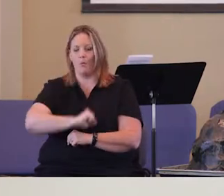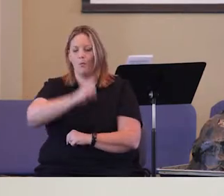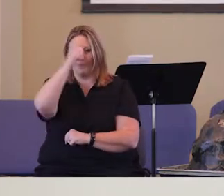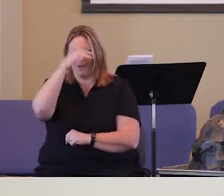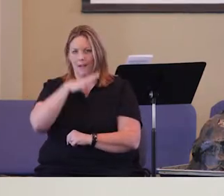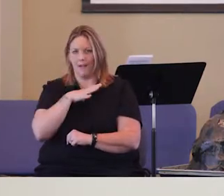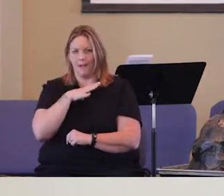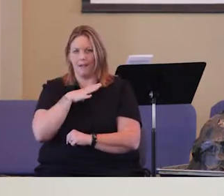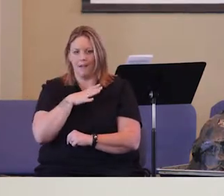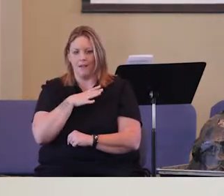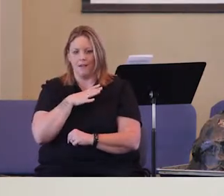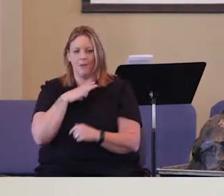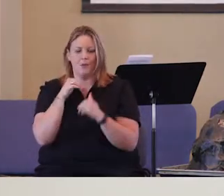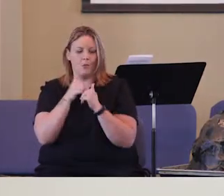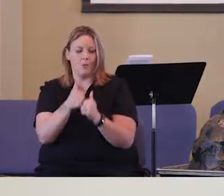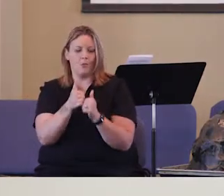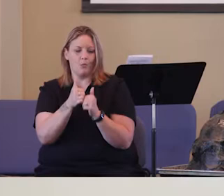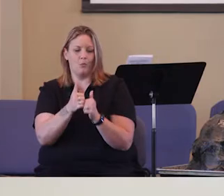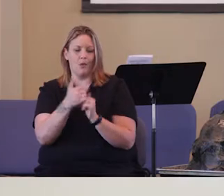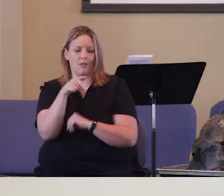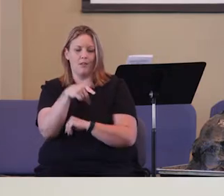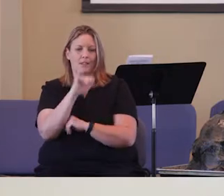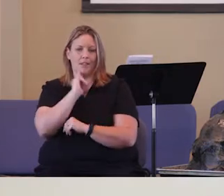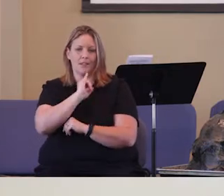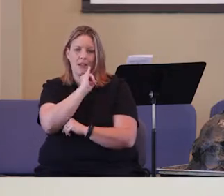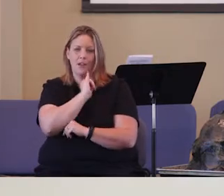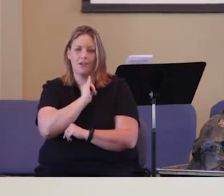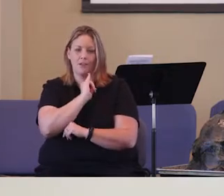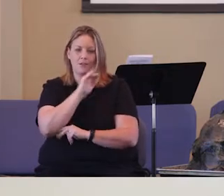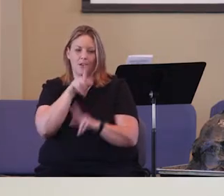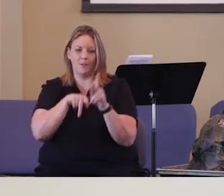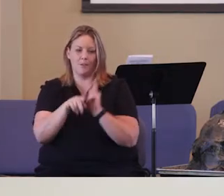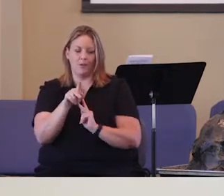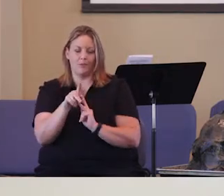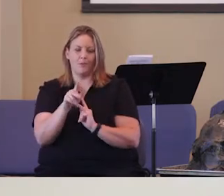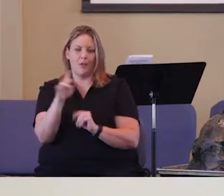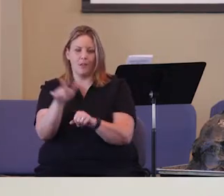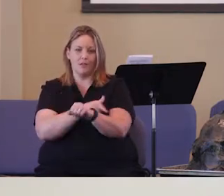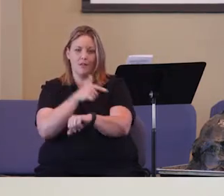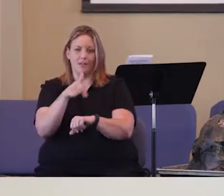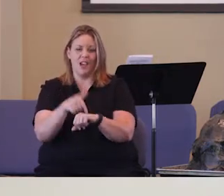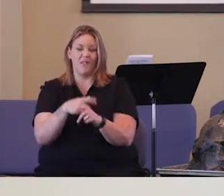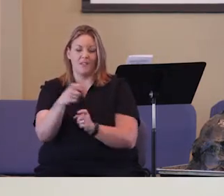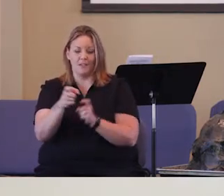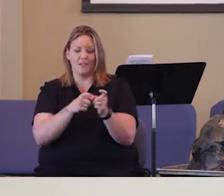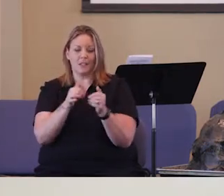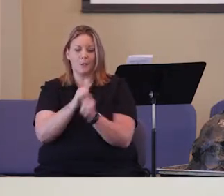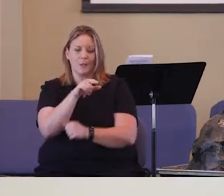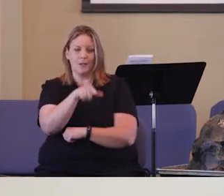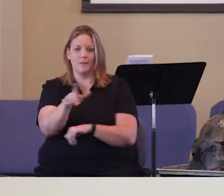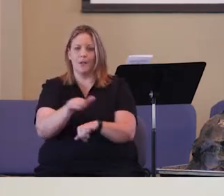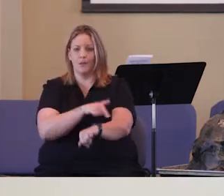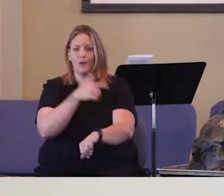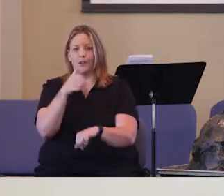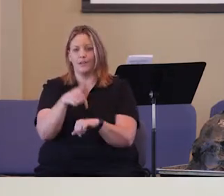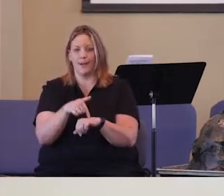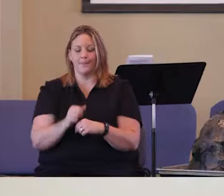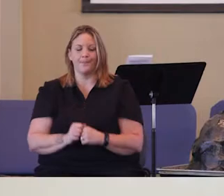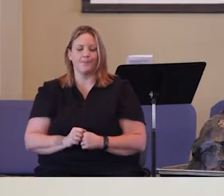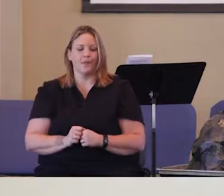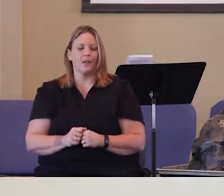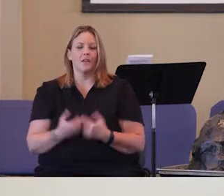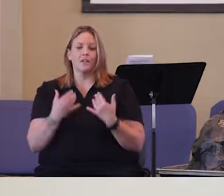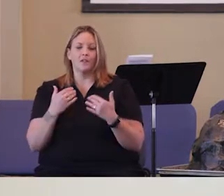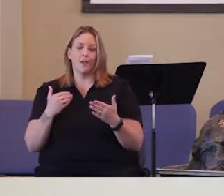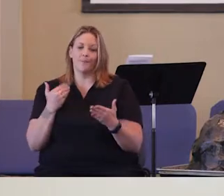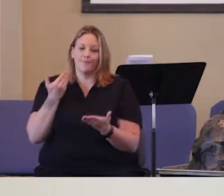man. He had been with these Israelite people for a long time and had to deal with them for a long time. So,